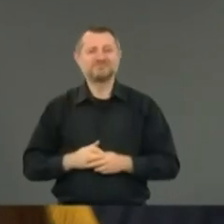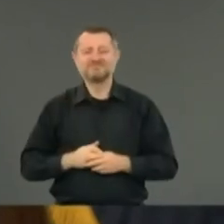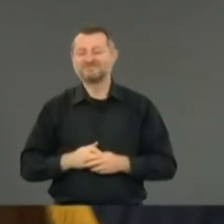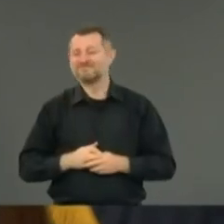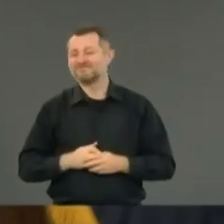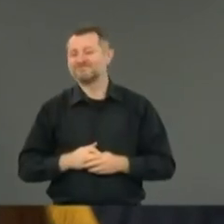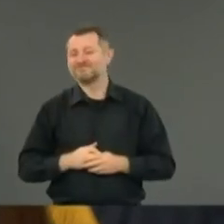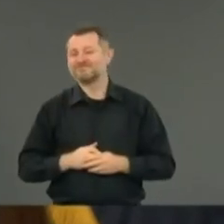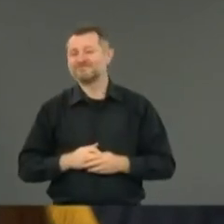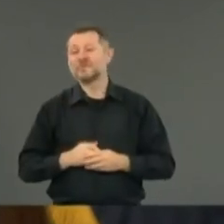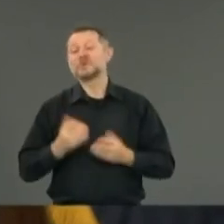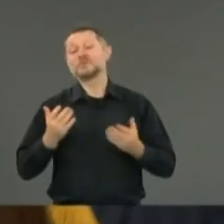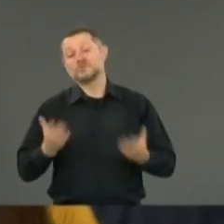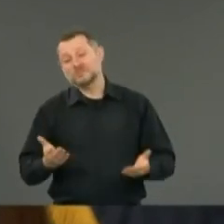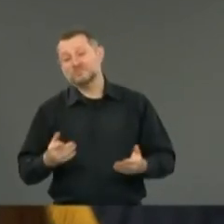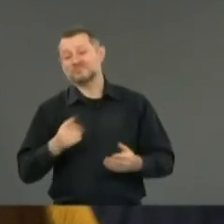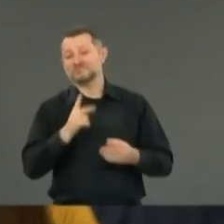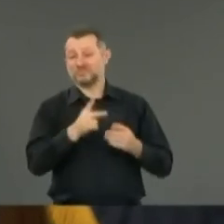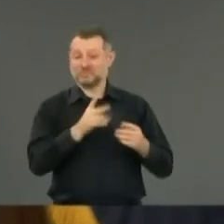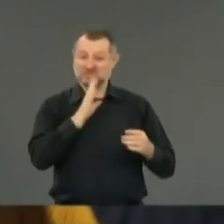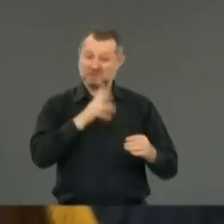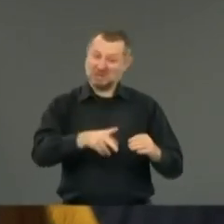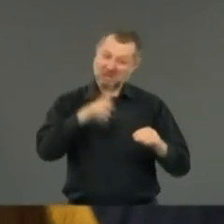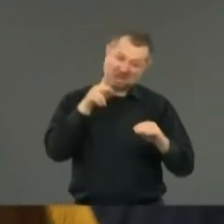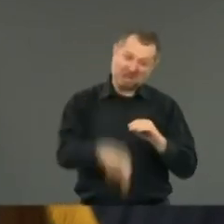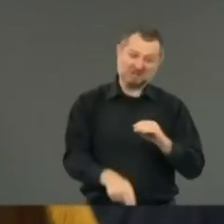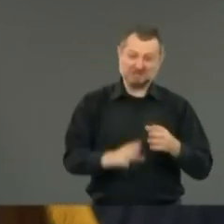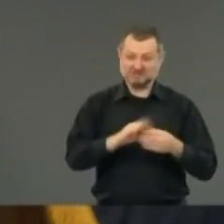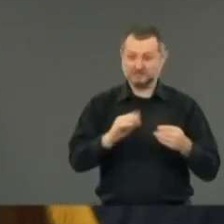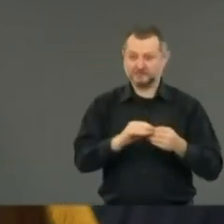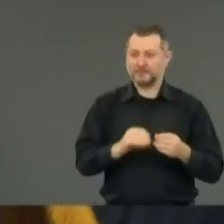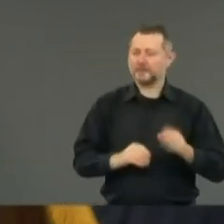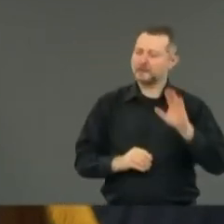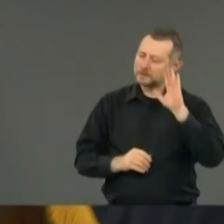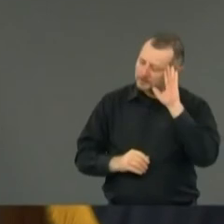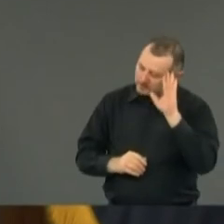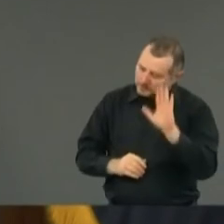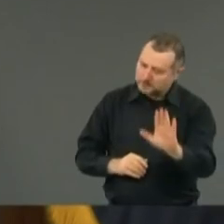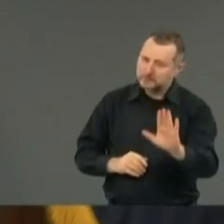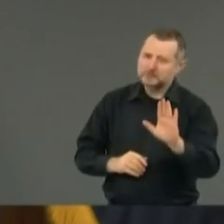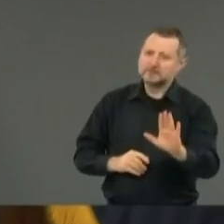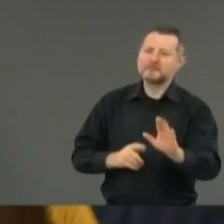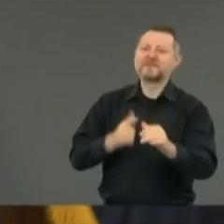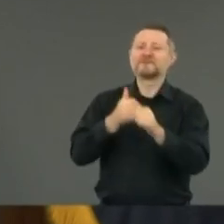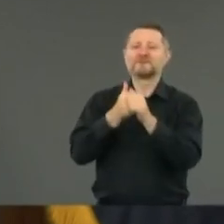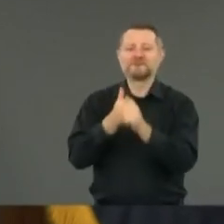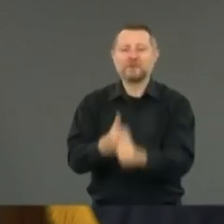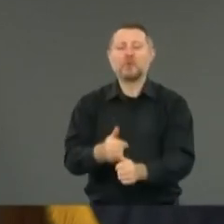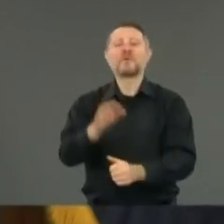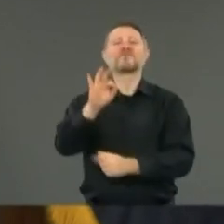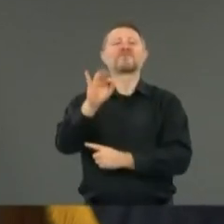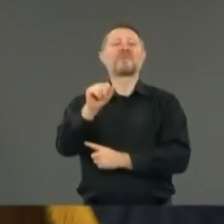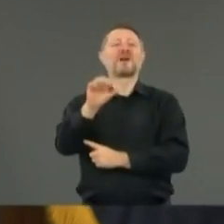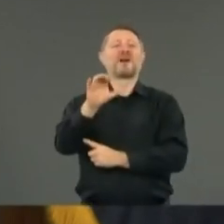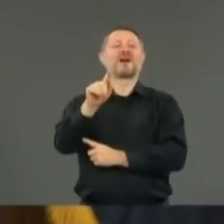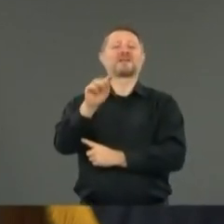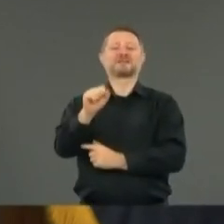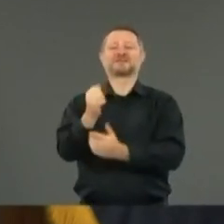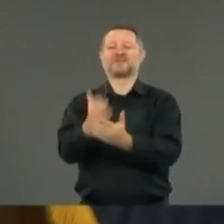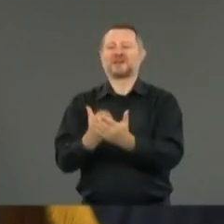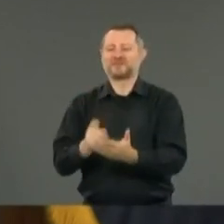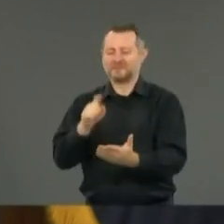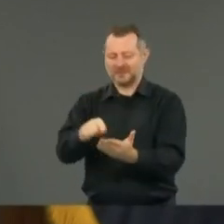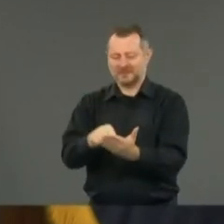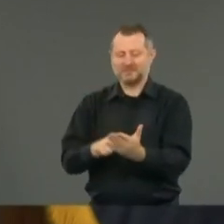So, yes, you have extremes on both sides. But look, look at the facts, right? There's also still balance in life and